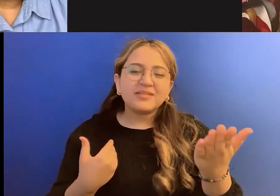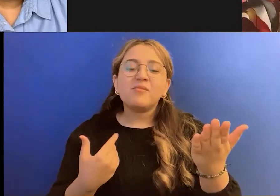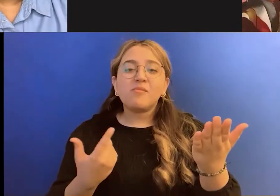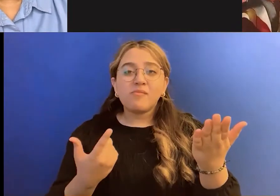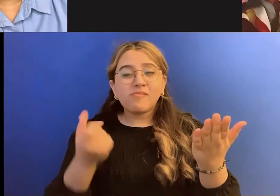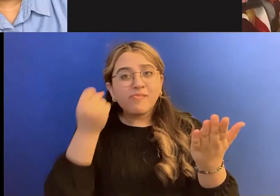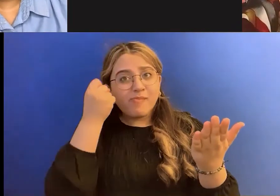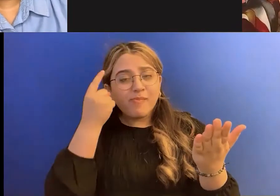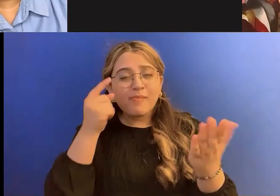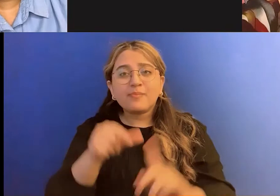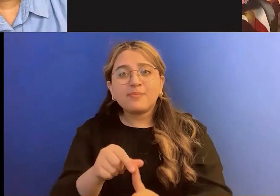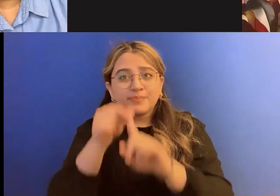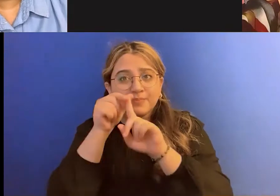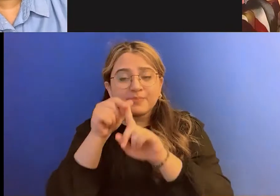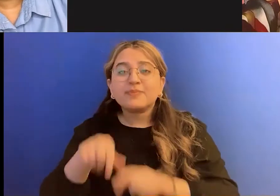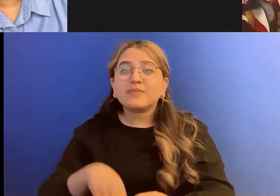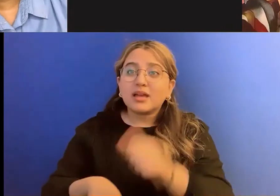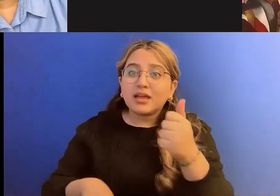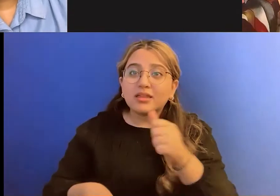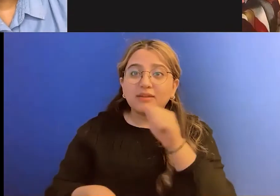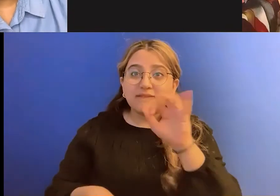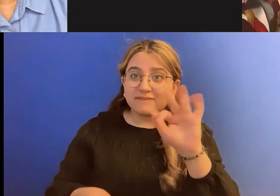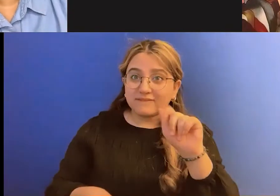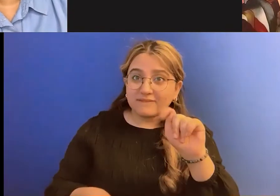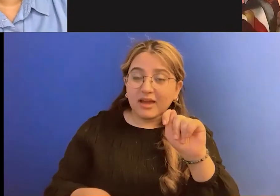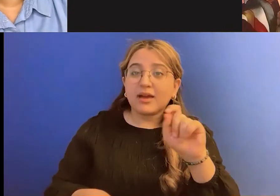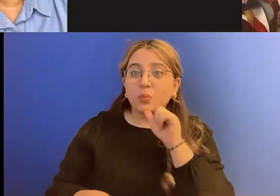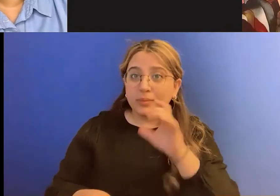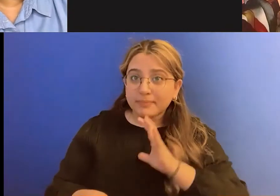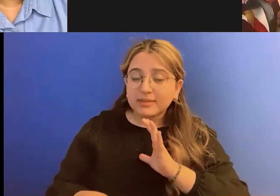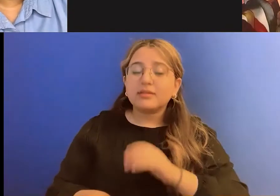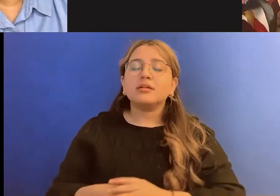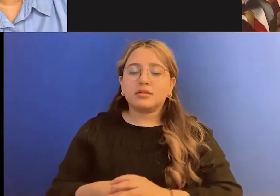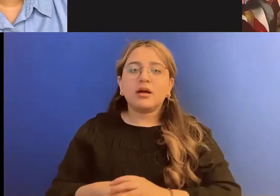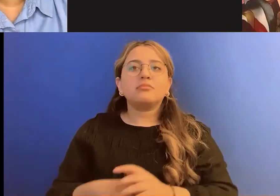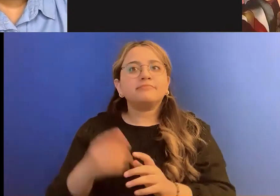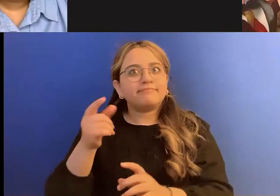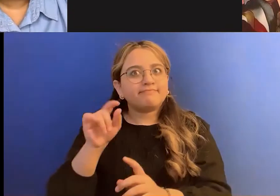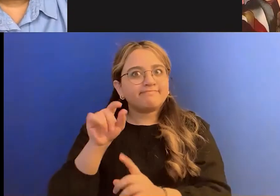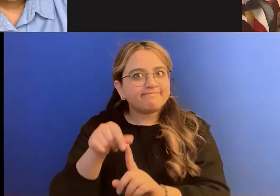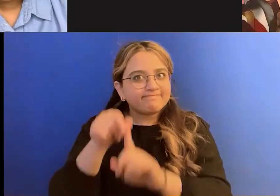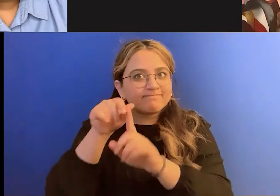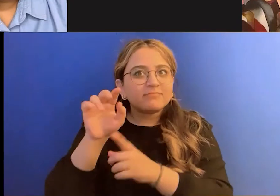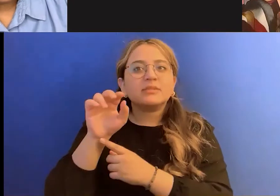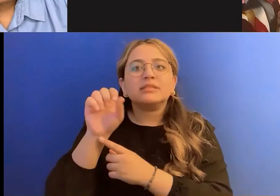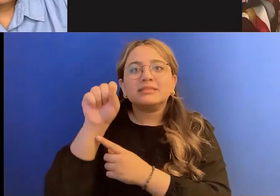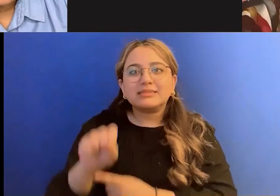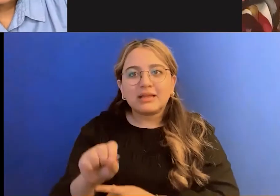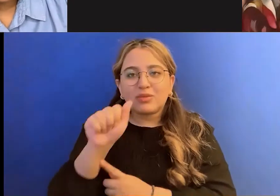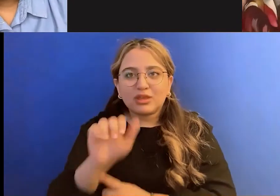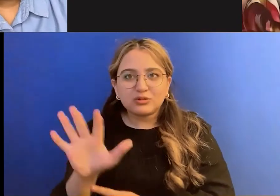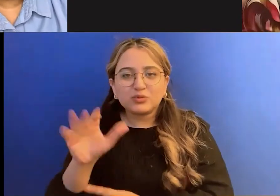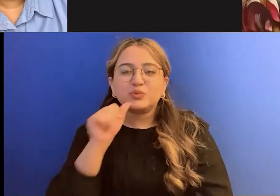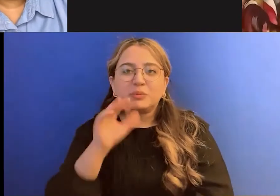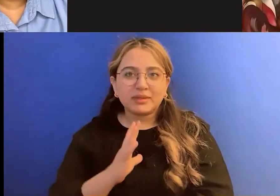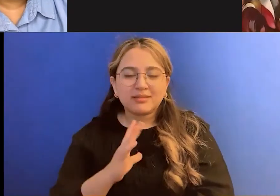women or even, uh, South Asian women who kind of, um, don't understand why I'm doing what I'm doing